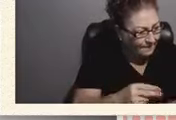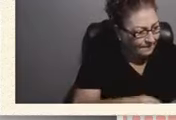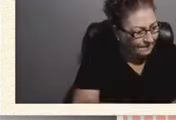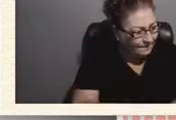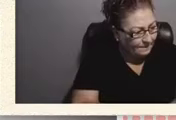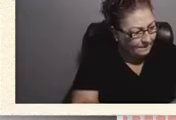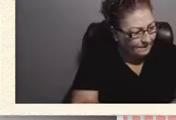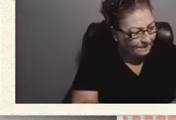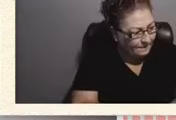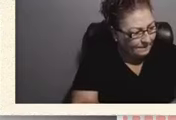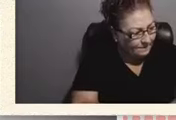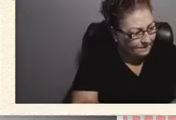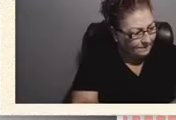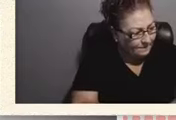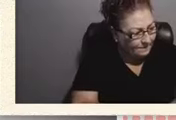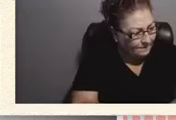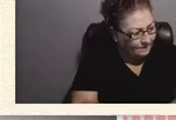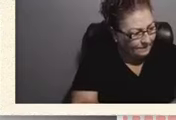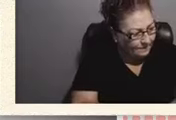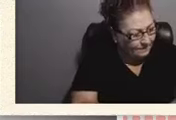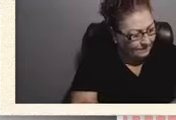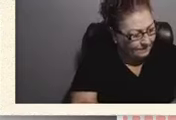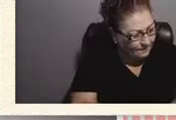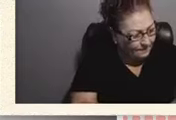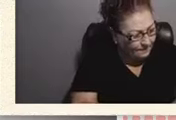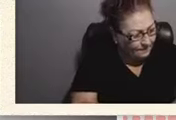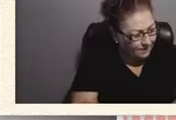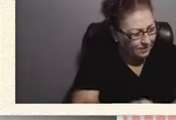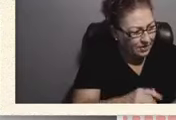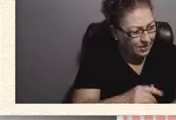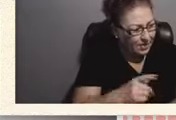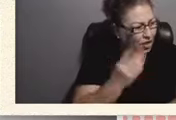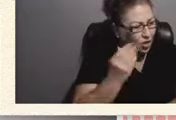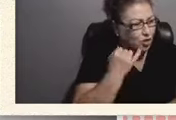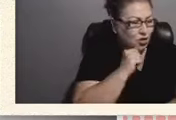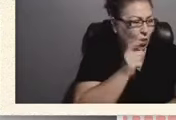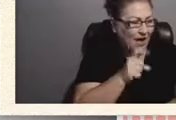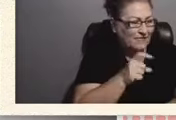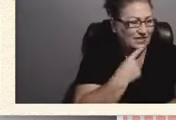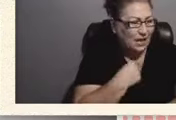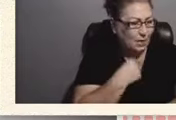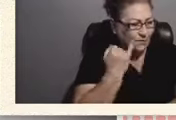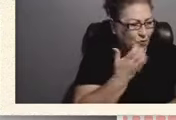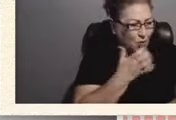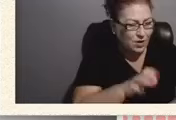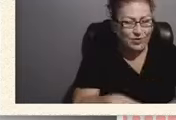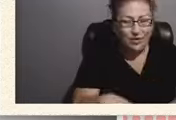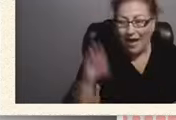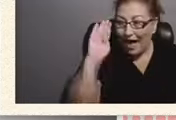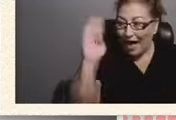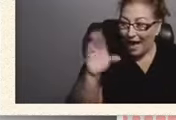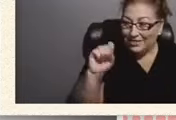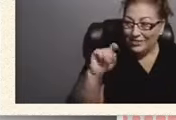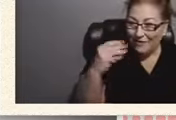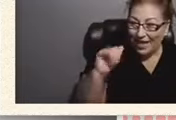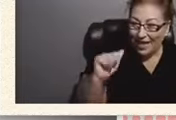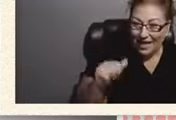You don't need to tell me. Tell me your name. If you don't want to. Hi. Hi Sophia. Melanie.